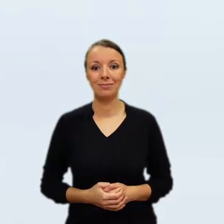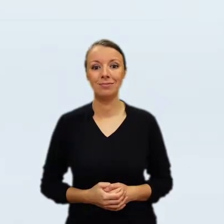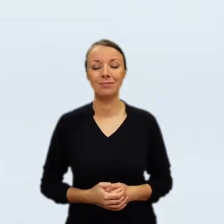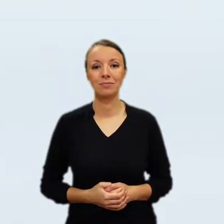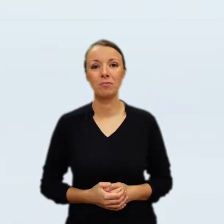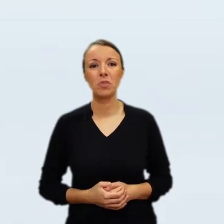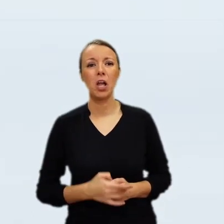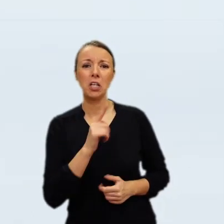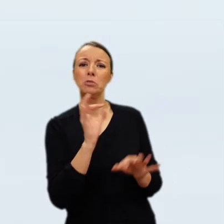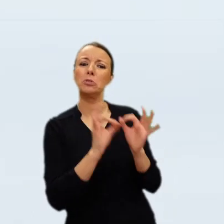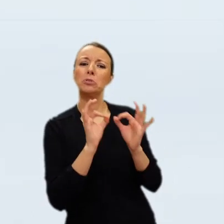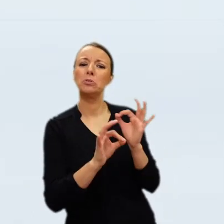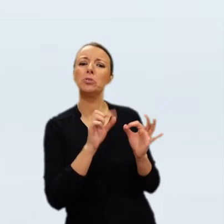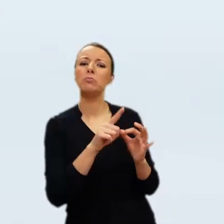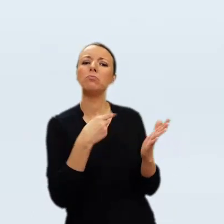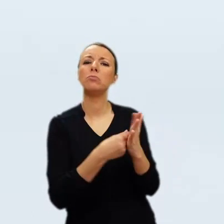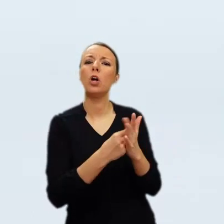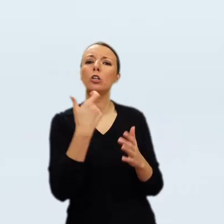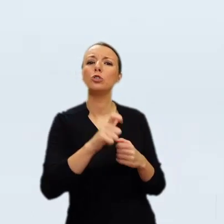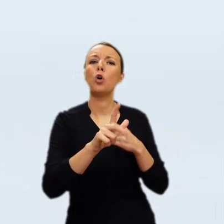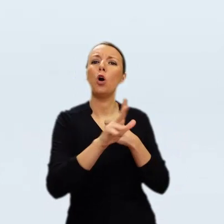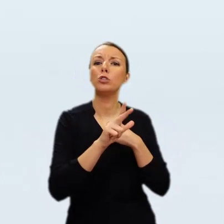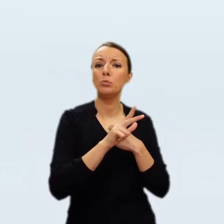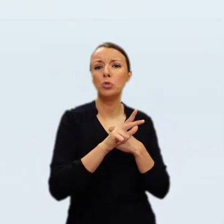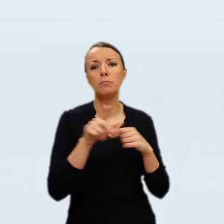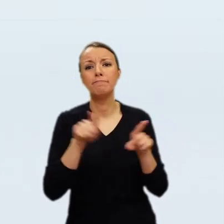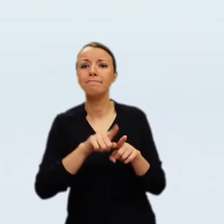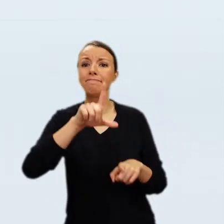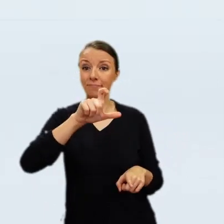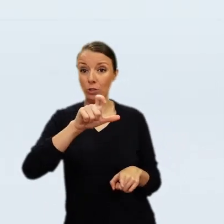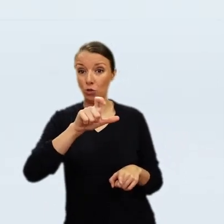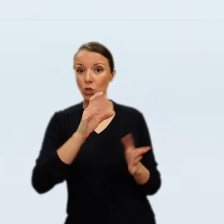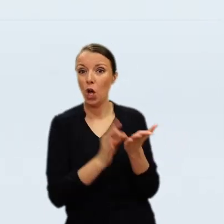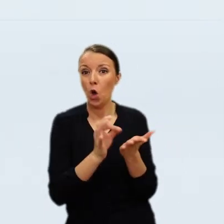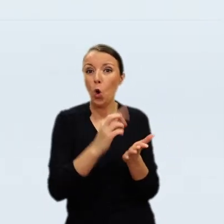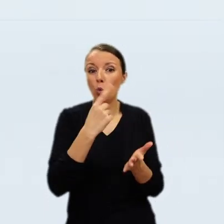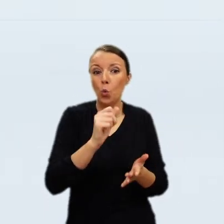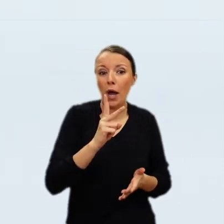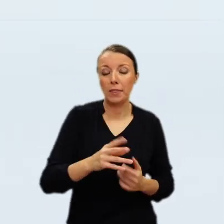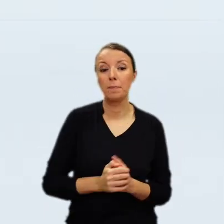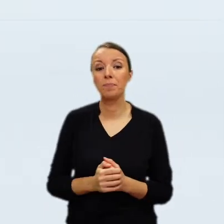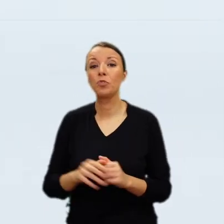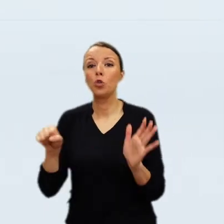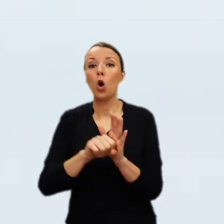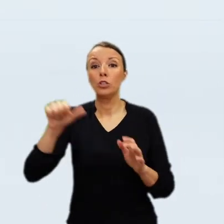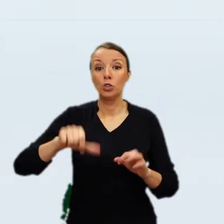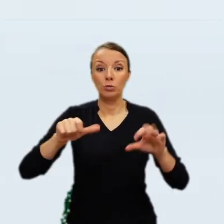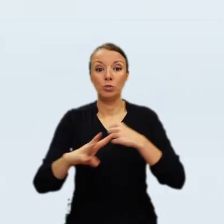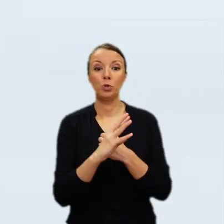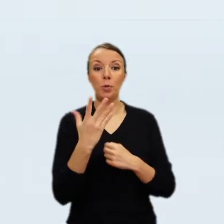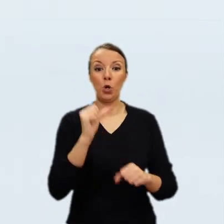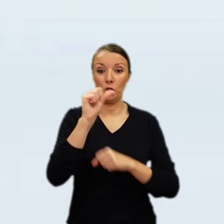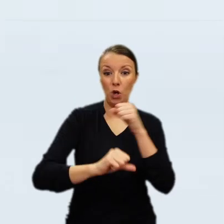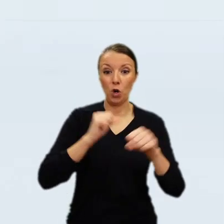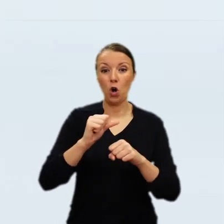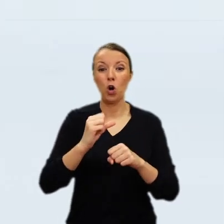and then to St. Petersburg, where he spent the last two years of his life. Lists were made of the paintings meant